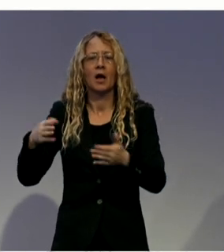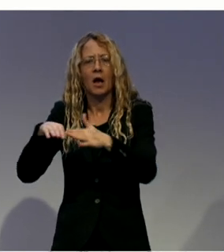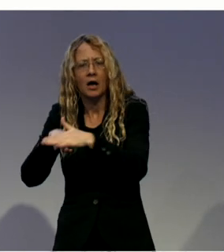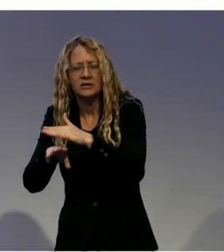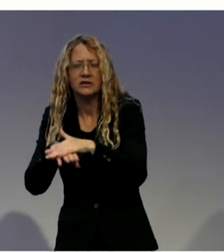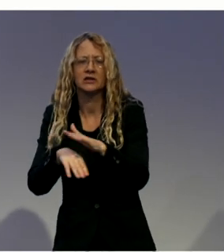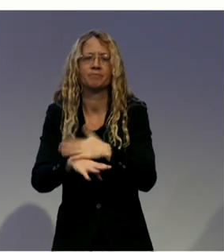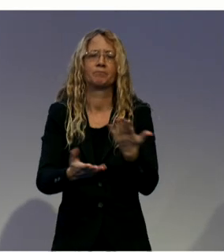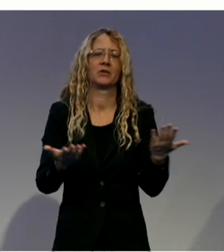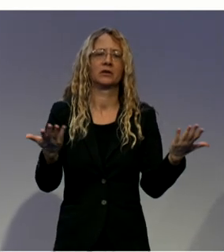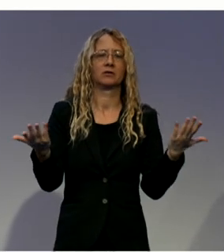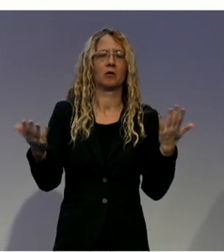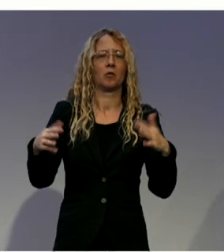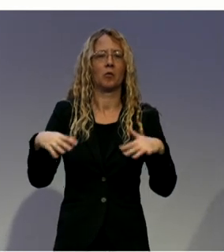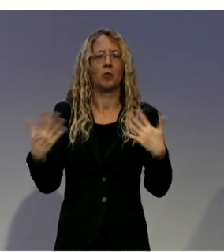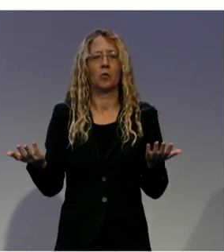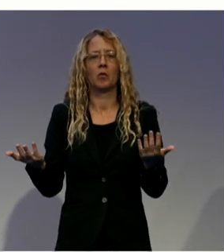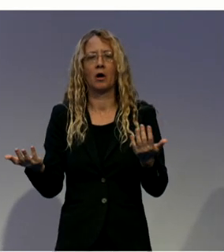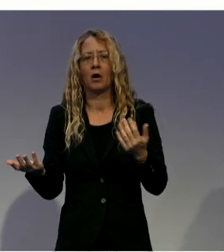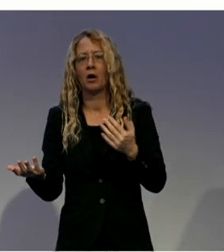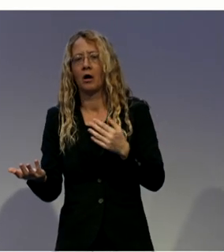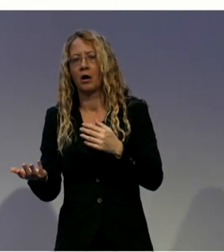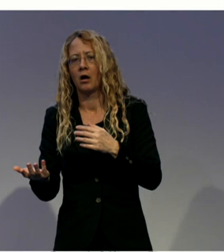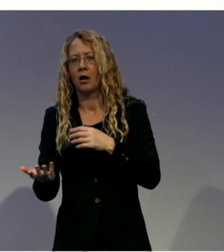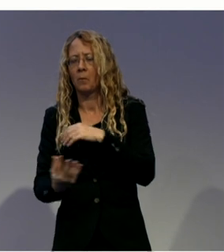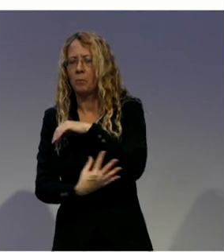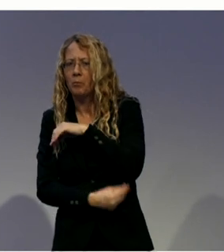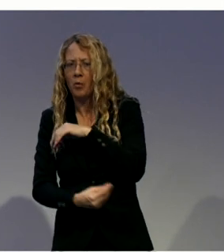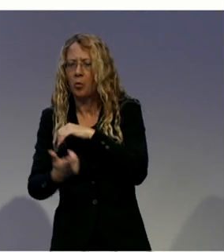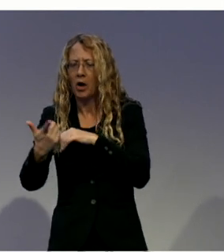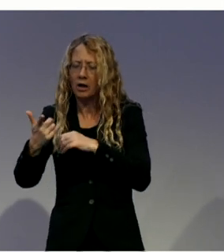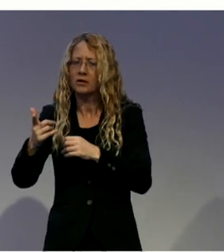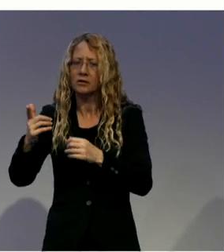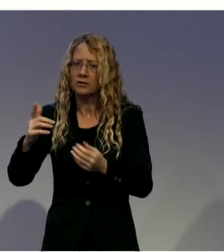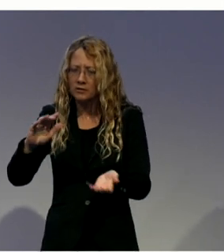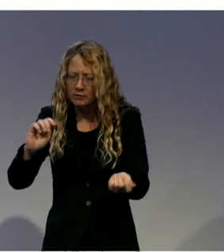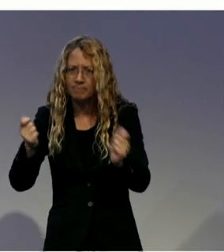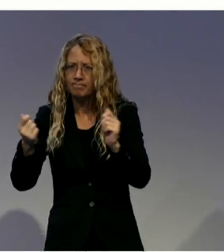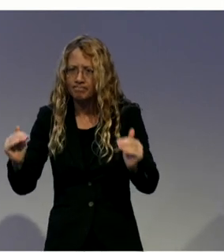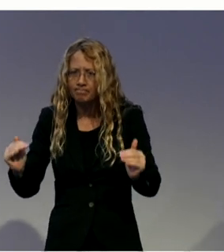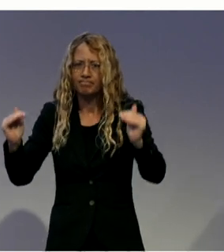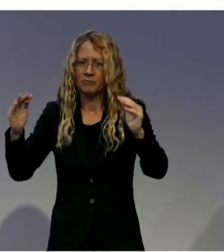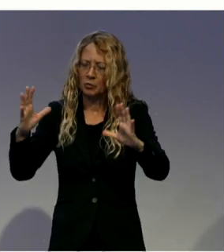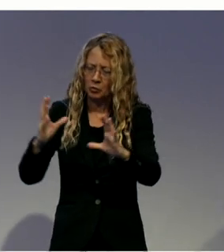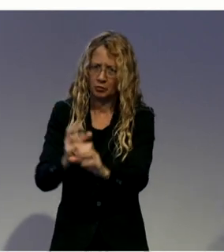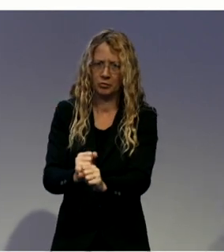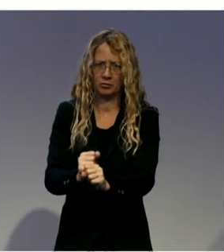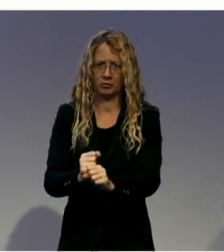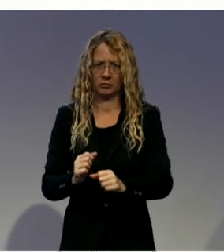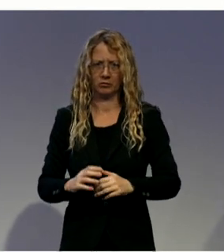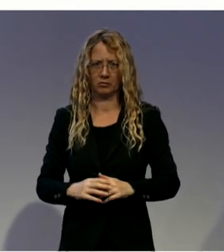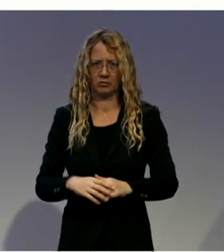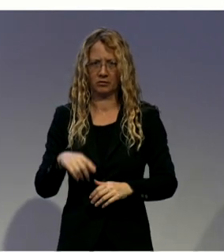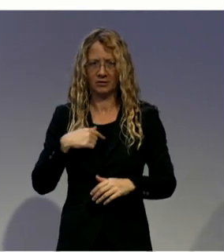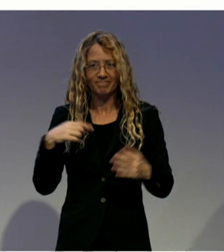poverty reduction plan are a couple examples. Our success comes from the willingness of government